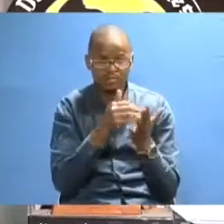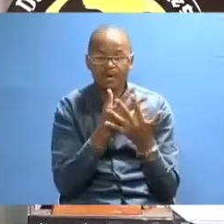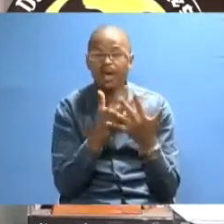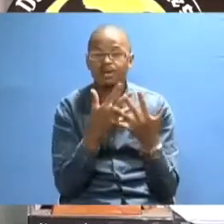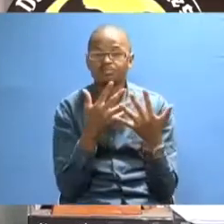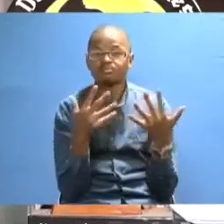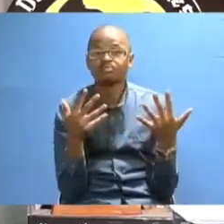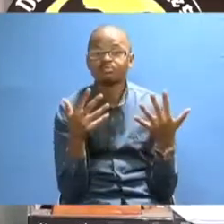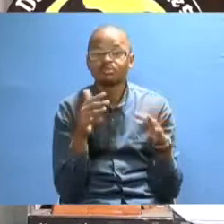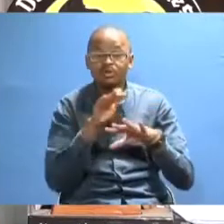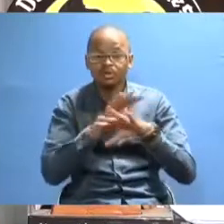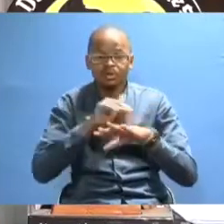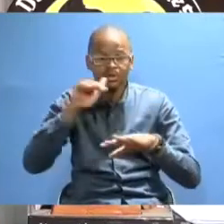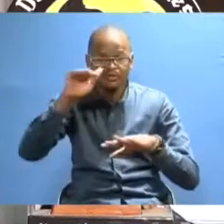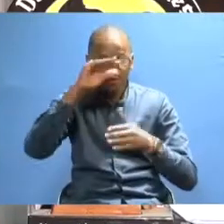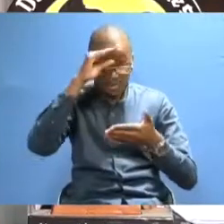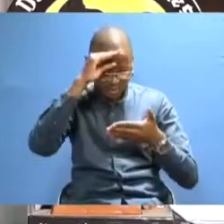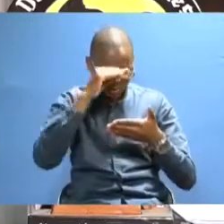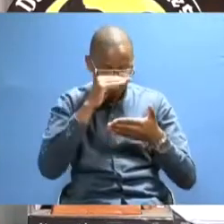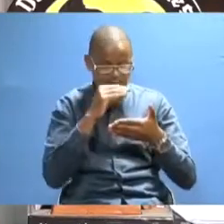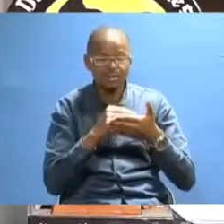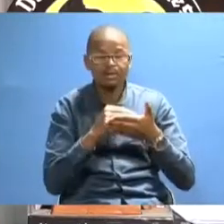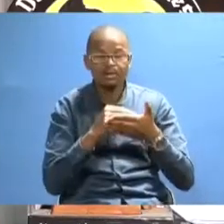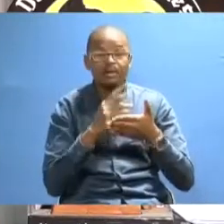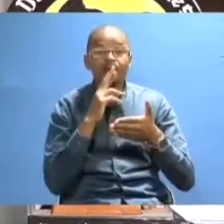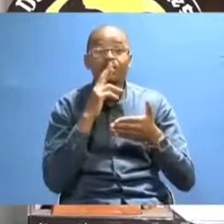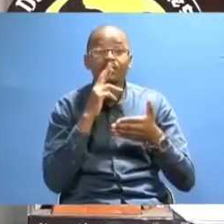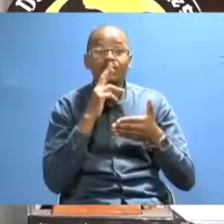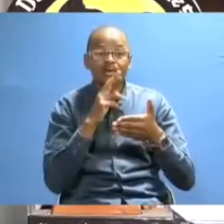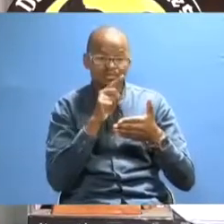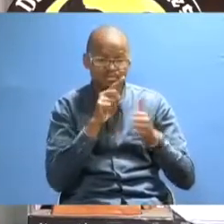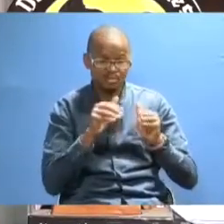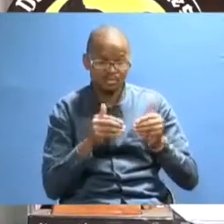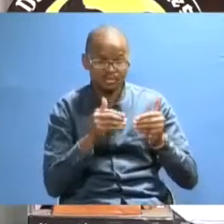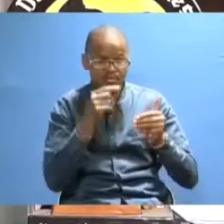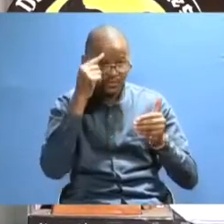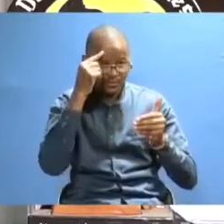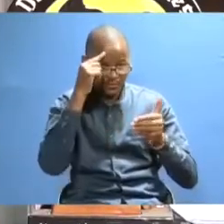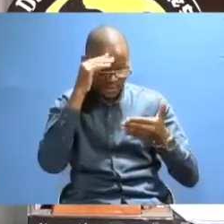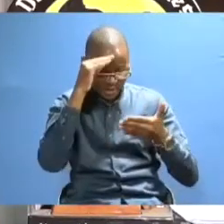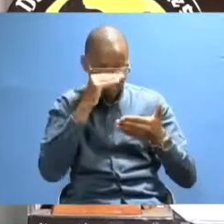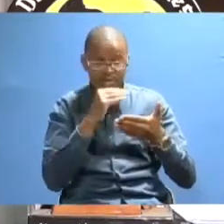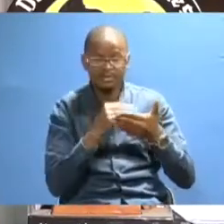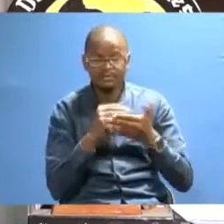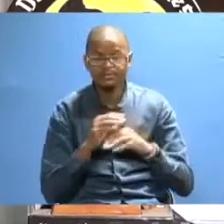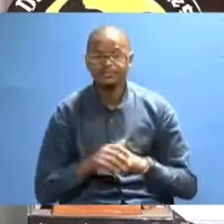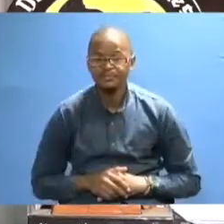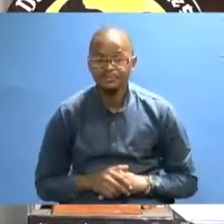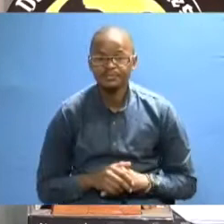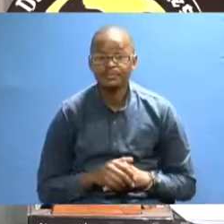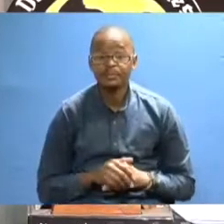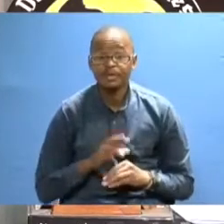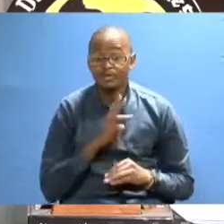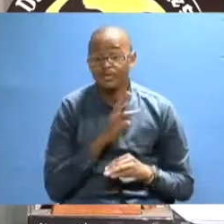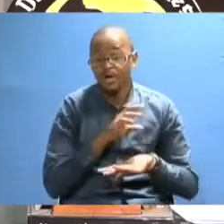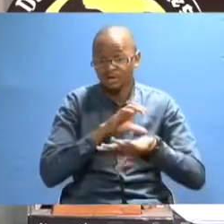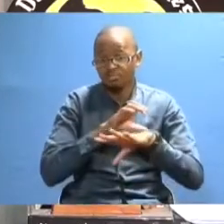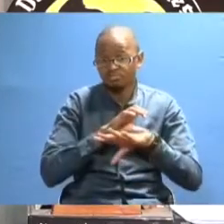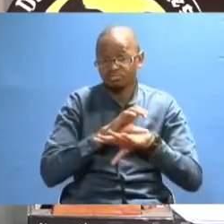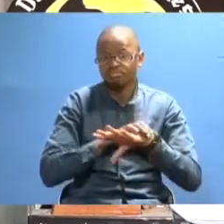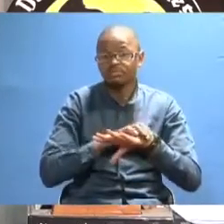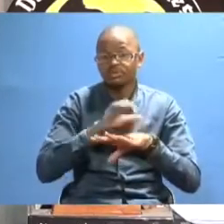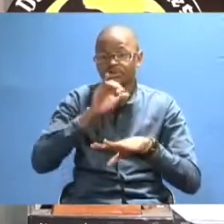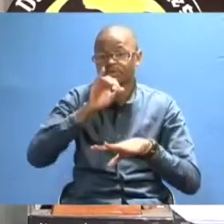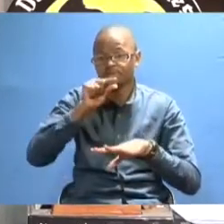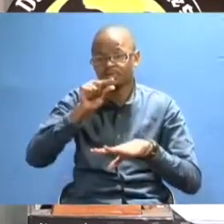materials on environmental studies are availed to students for their studies. We have got